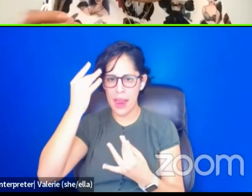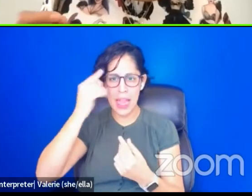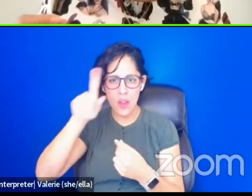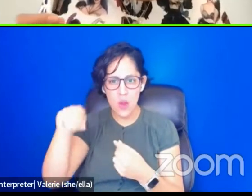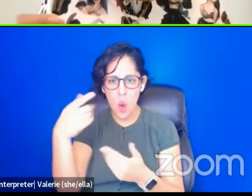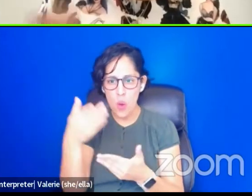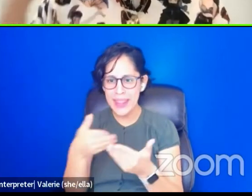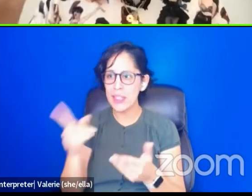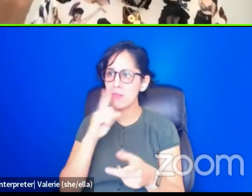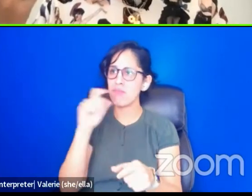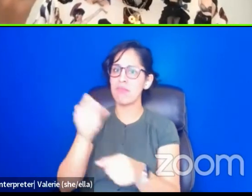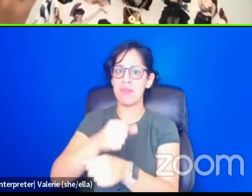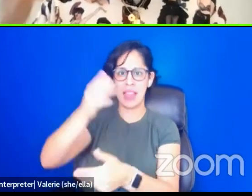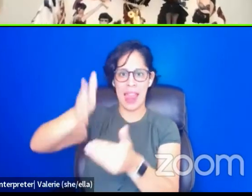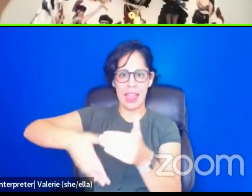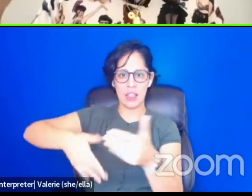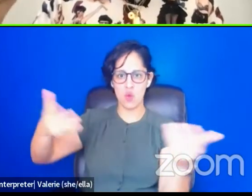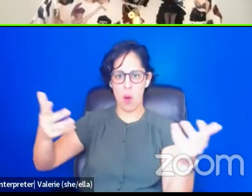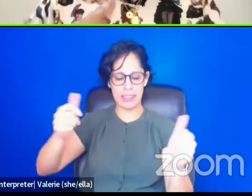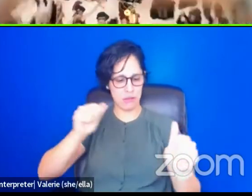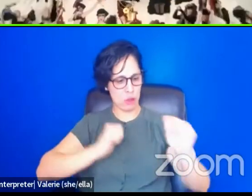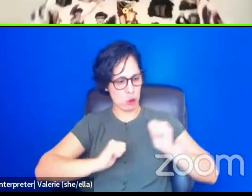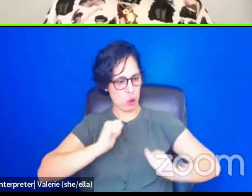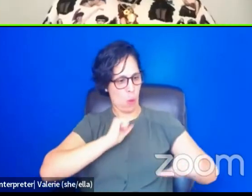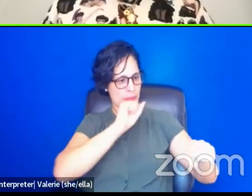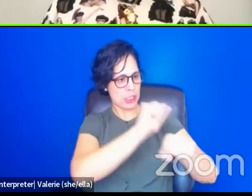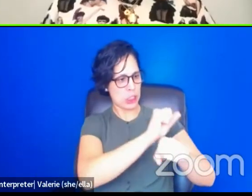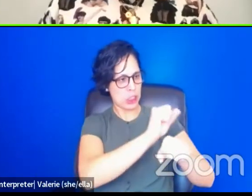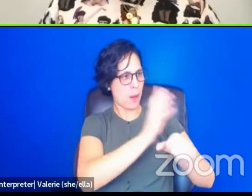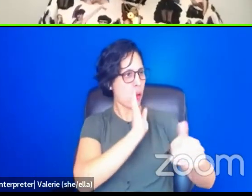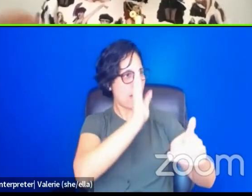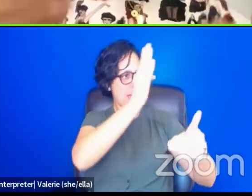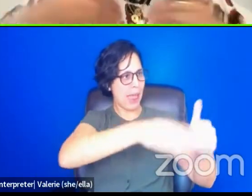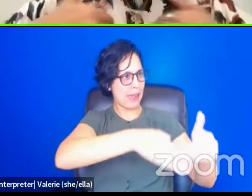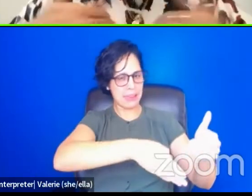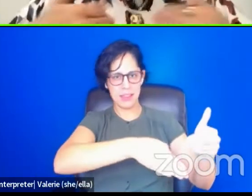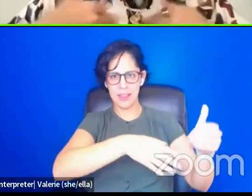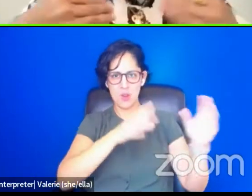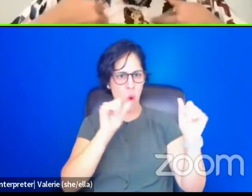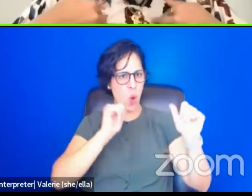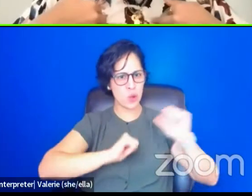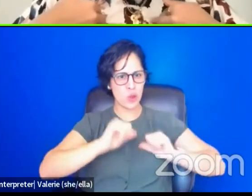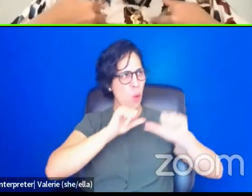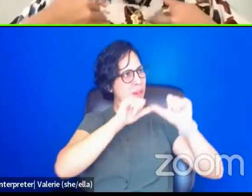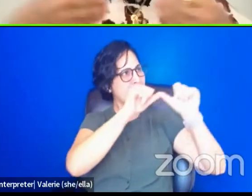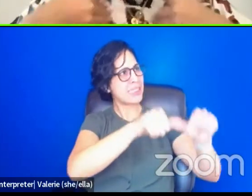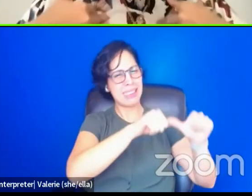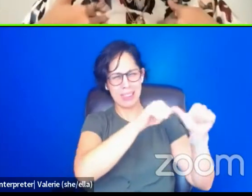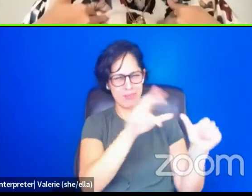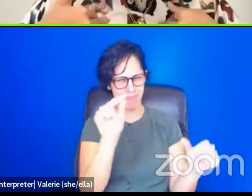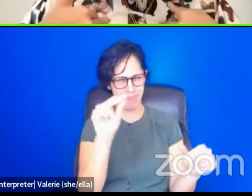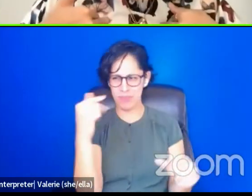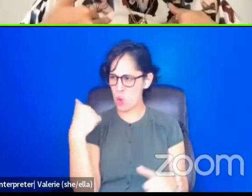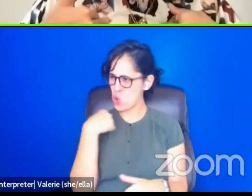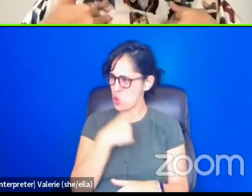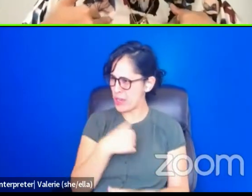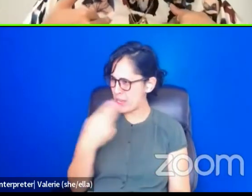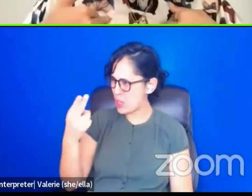for us is the show, the job, like no show stays. We go on. We.